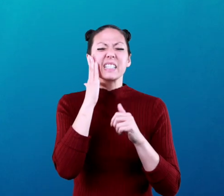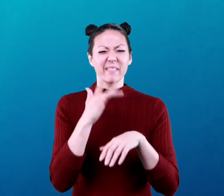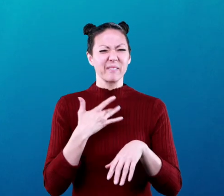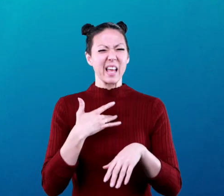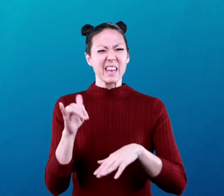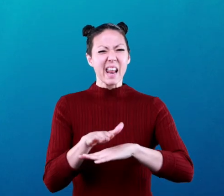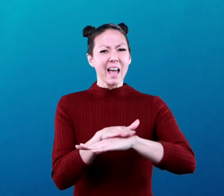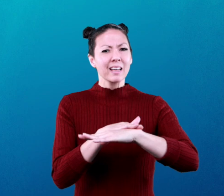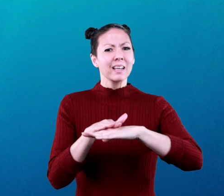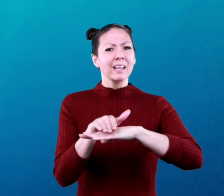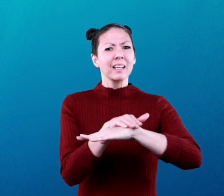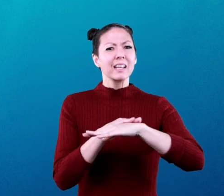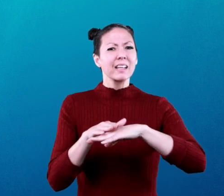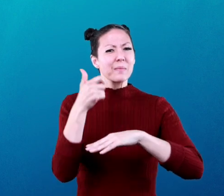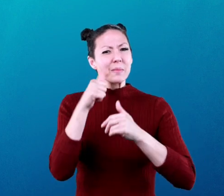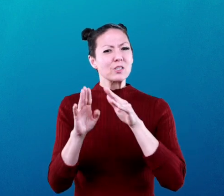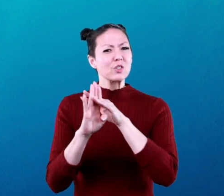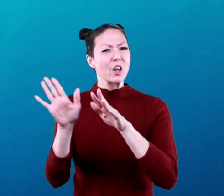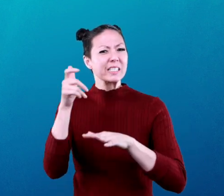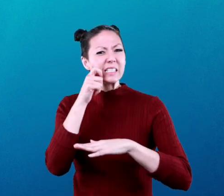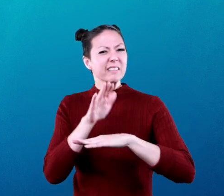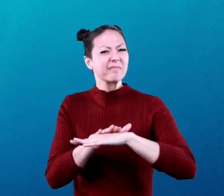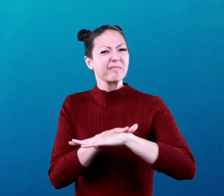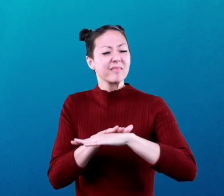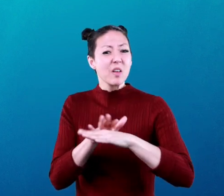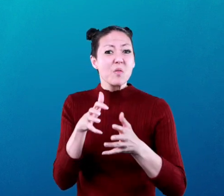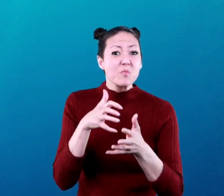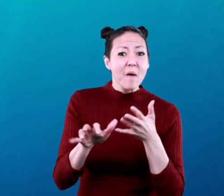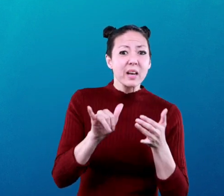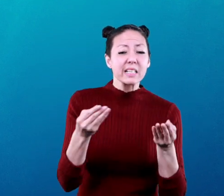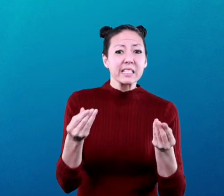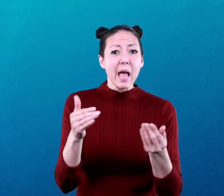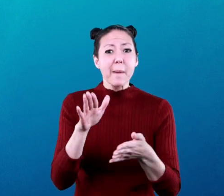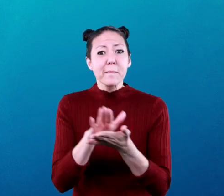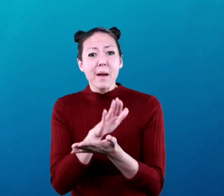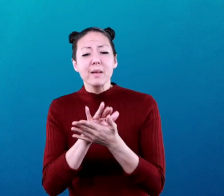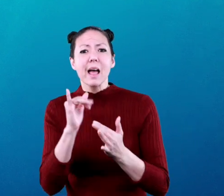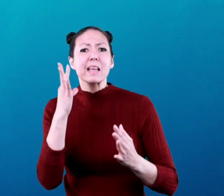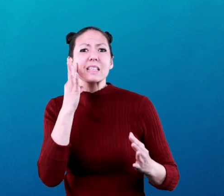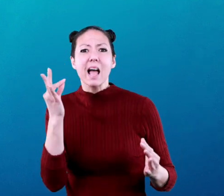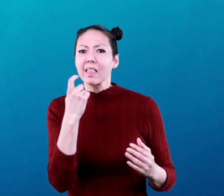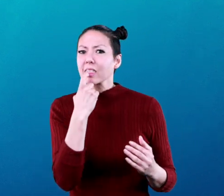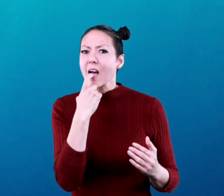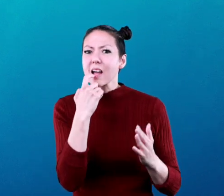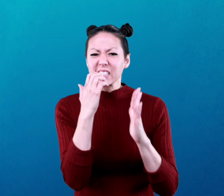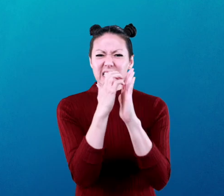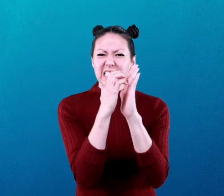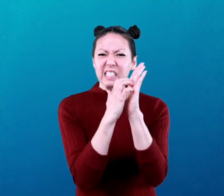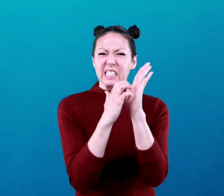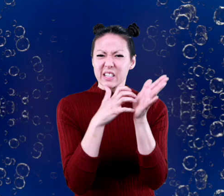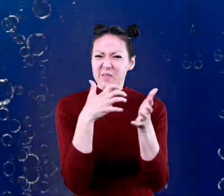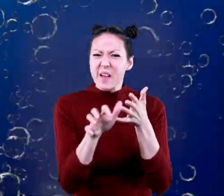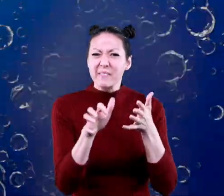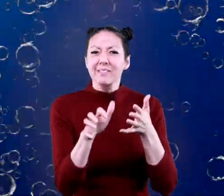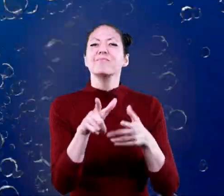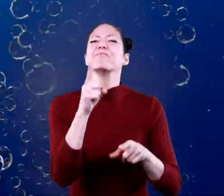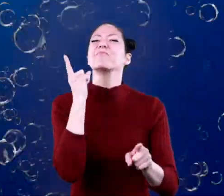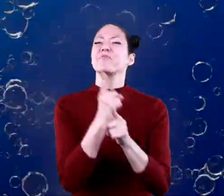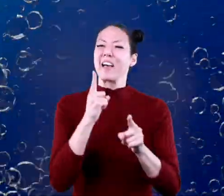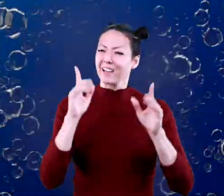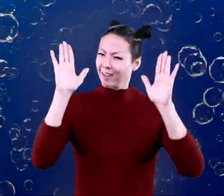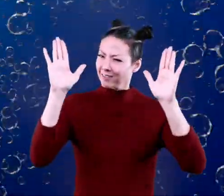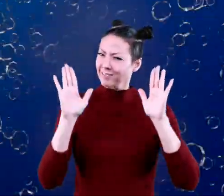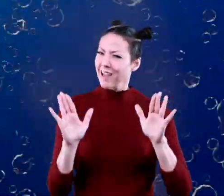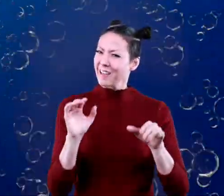shark's skin feel like? Rough, like sandpaper or a cat's tongue. Excellent